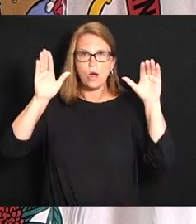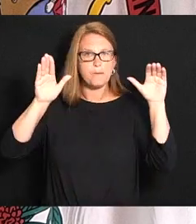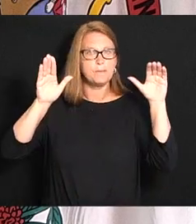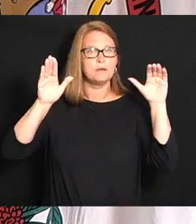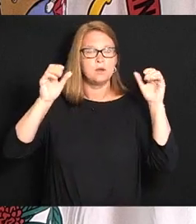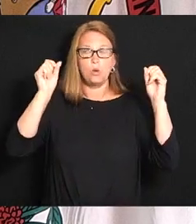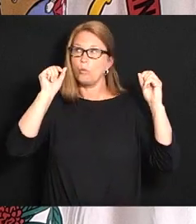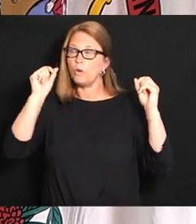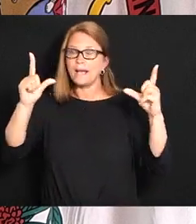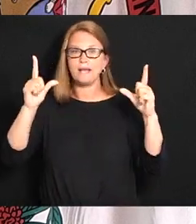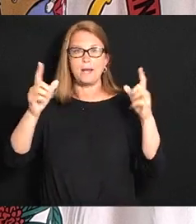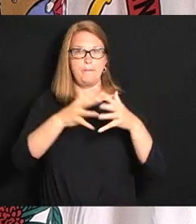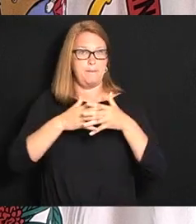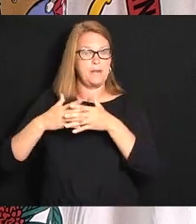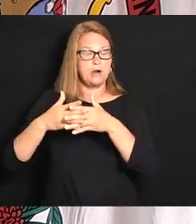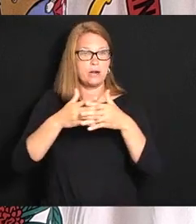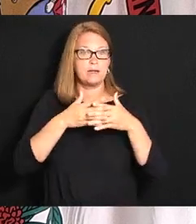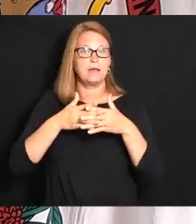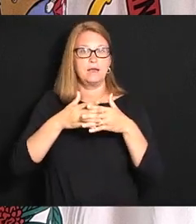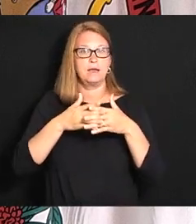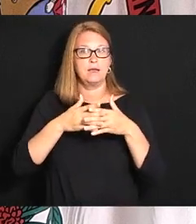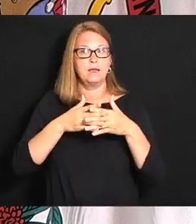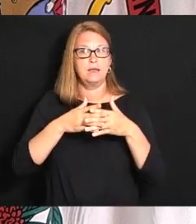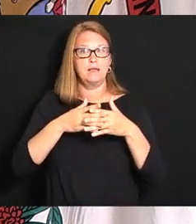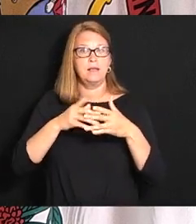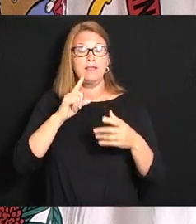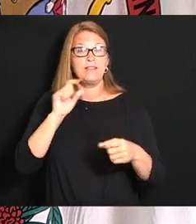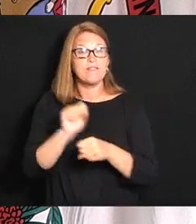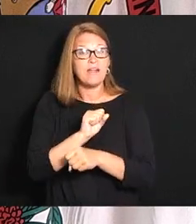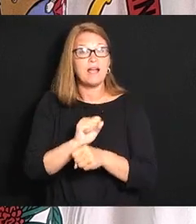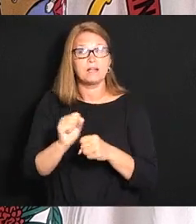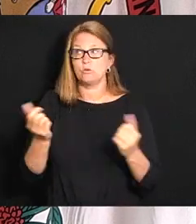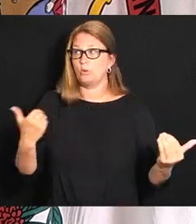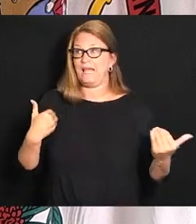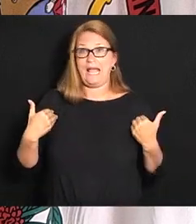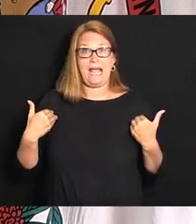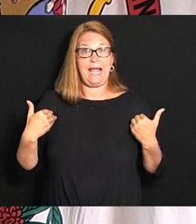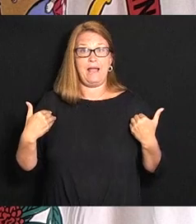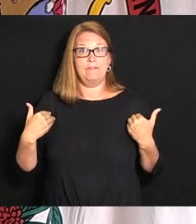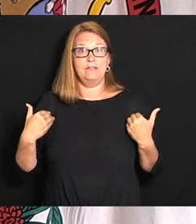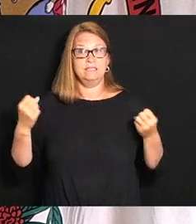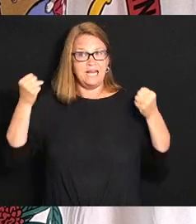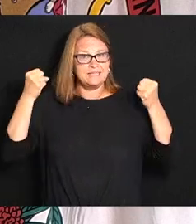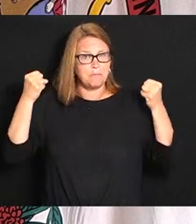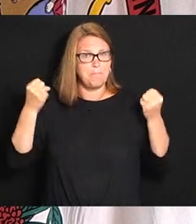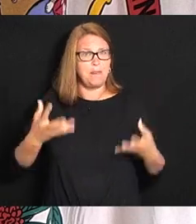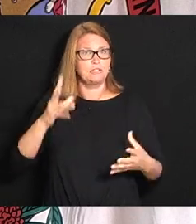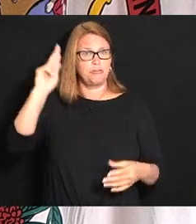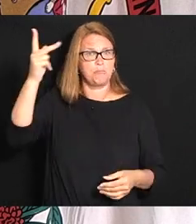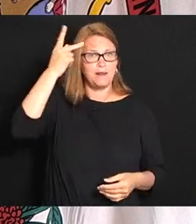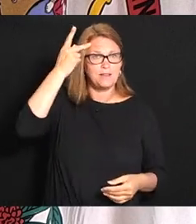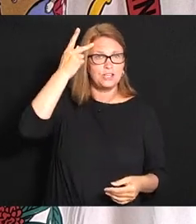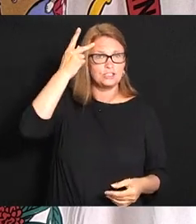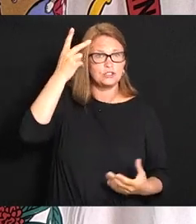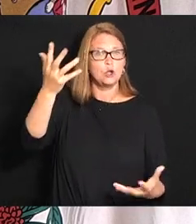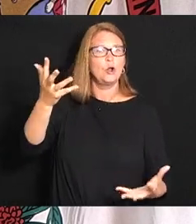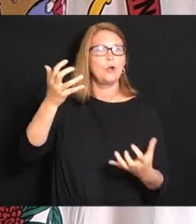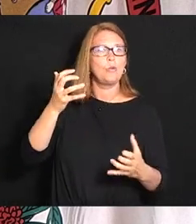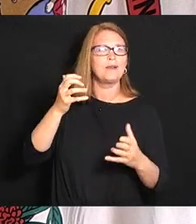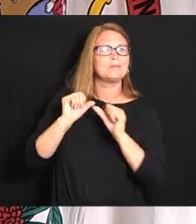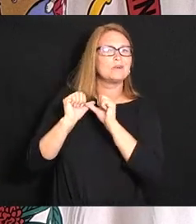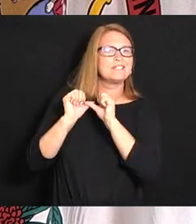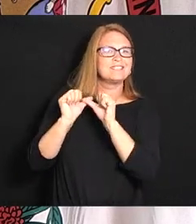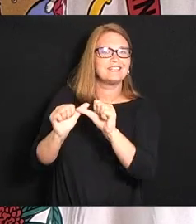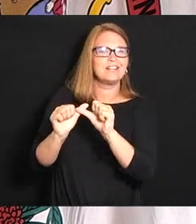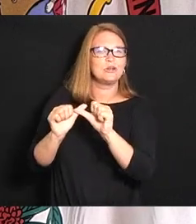America to the fact that absolutely what we've got is a bunch of politicians that want to continue to do